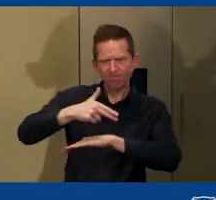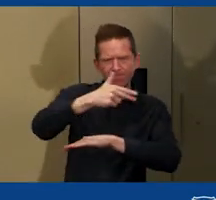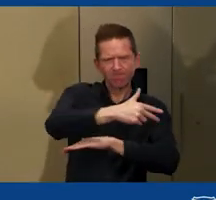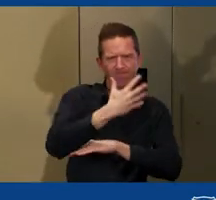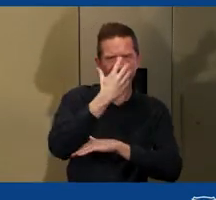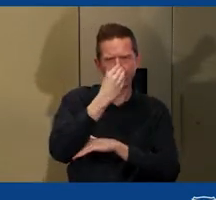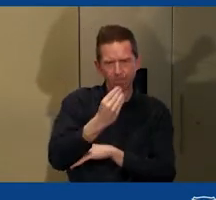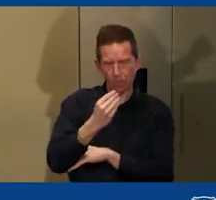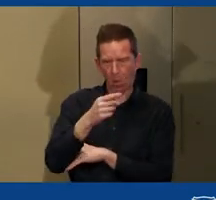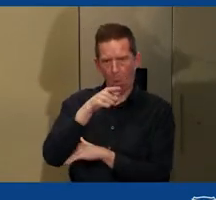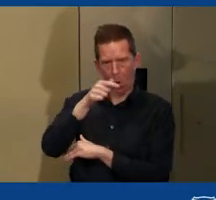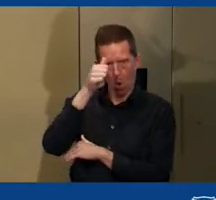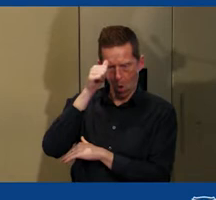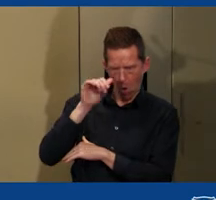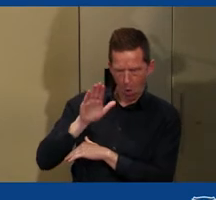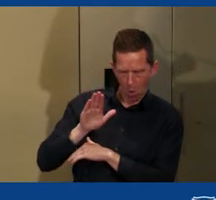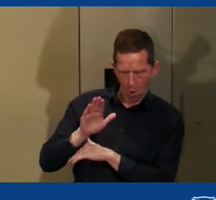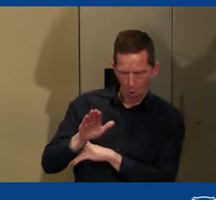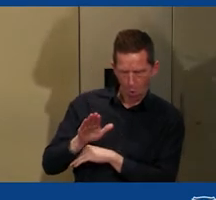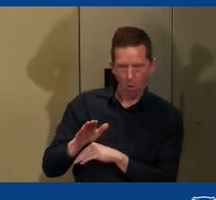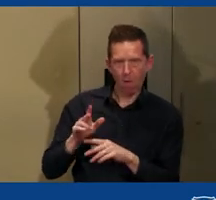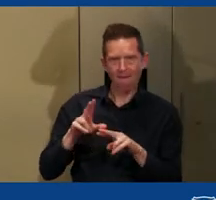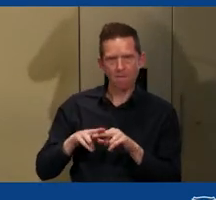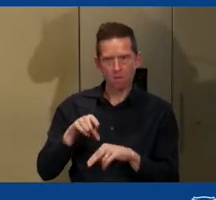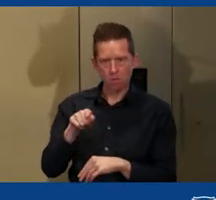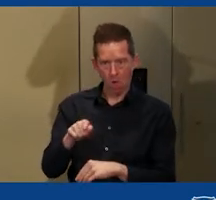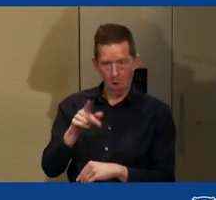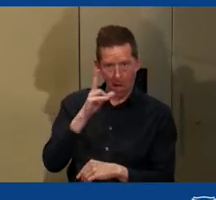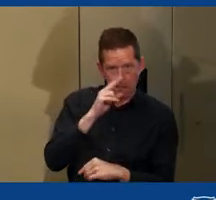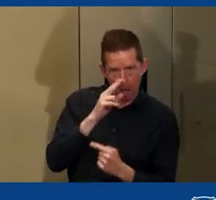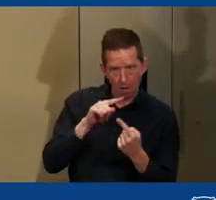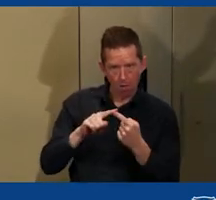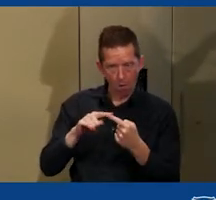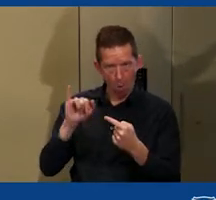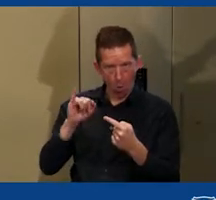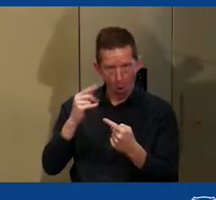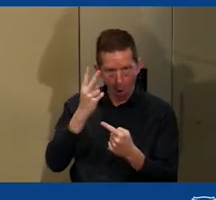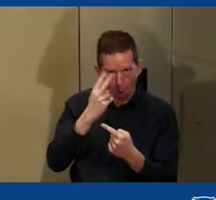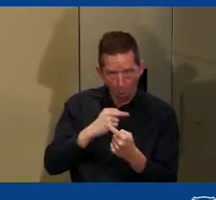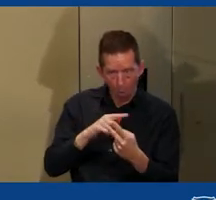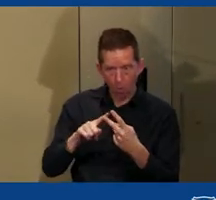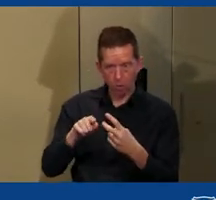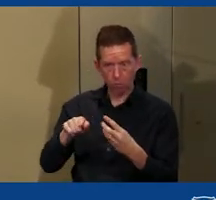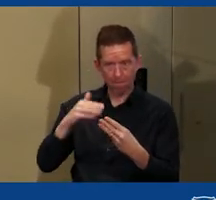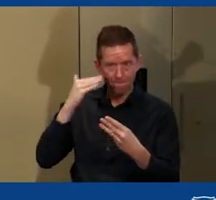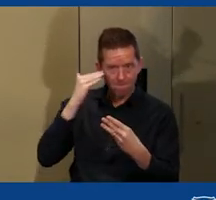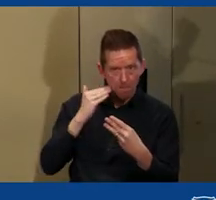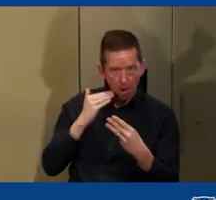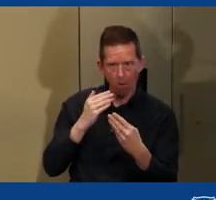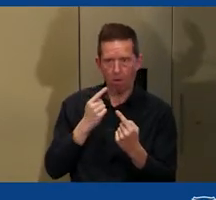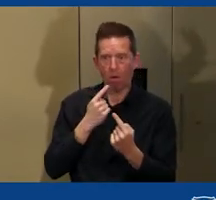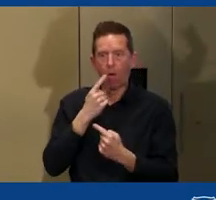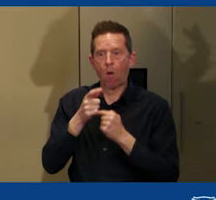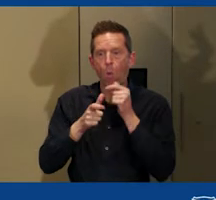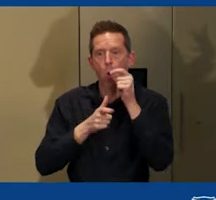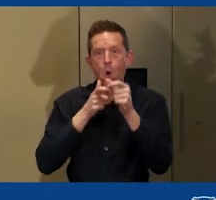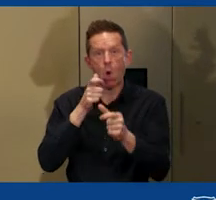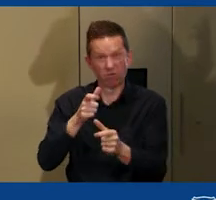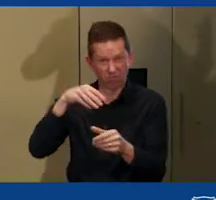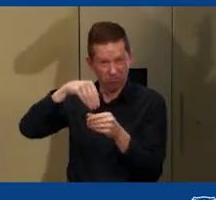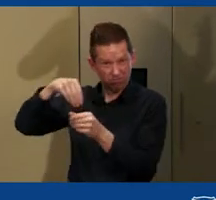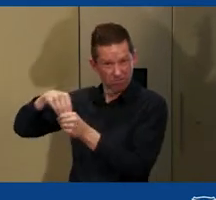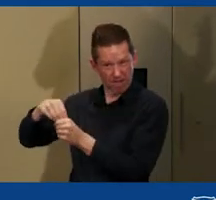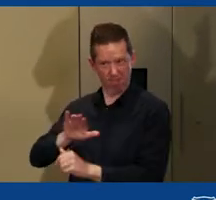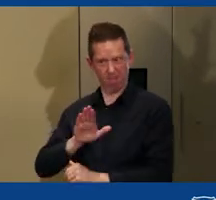the life stages of a dugong. You need to know whether this is a young dugong or an old dugong or a female and so on. Once again, reflecting this